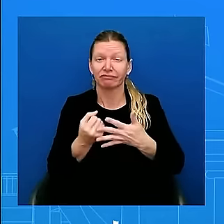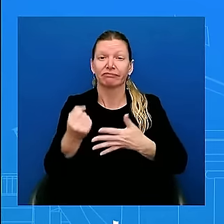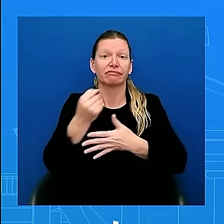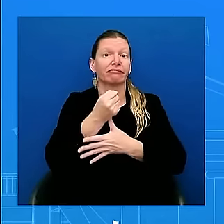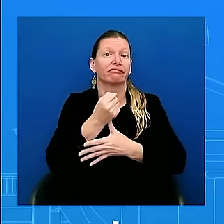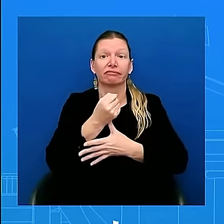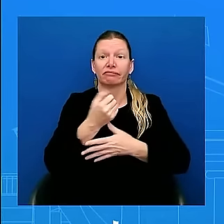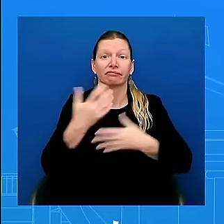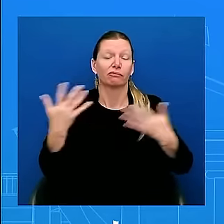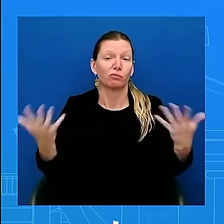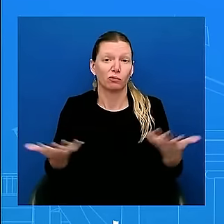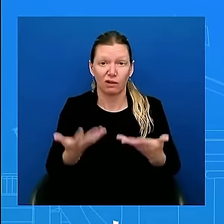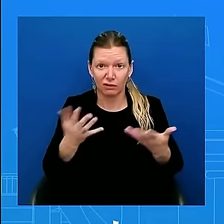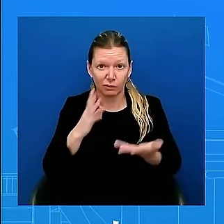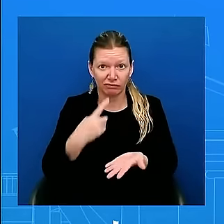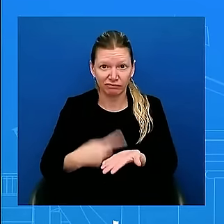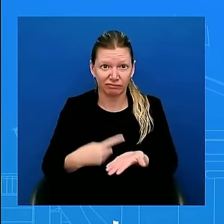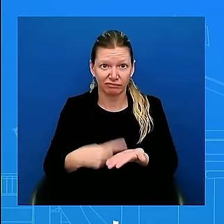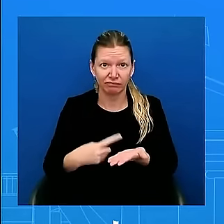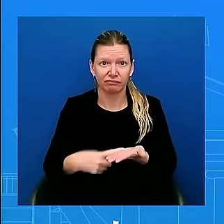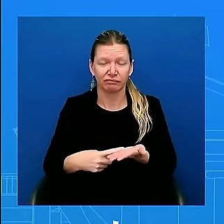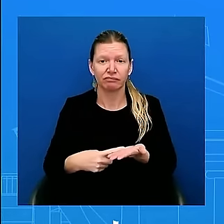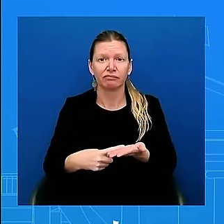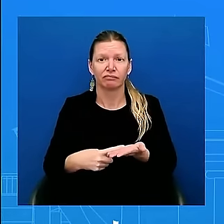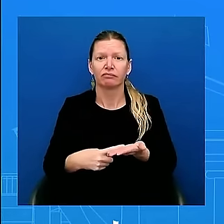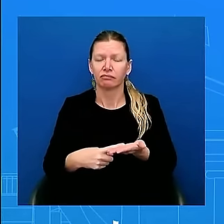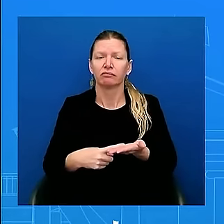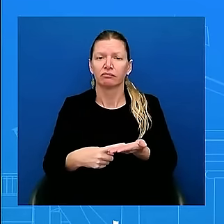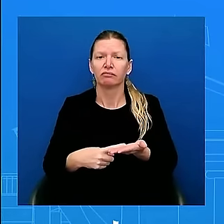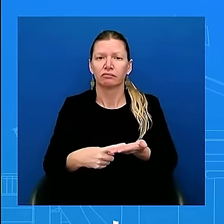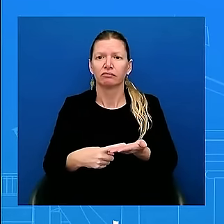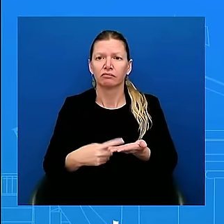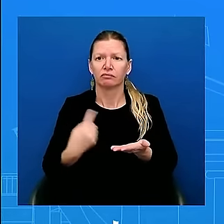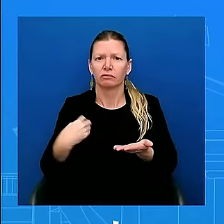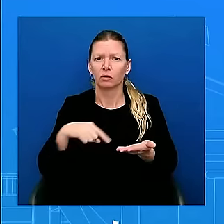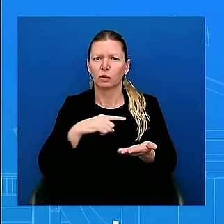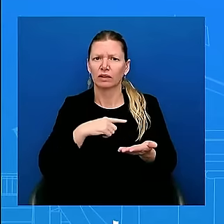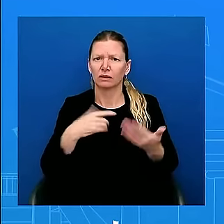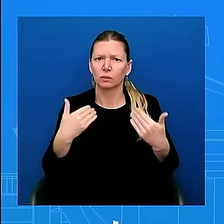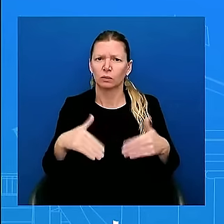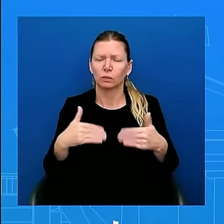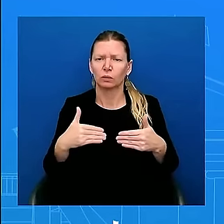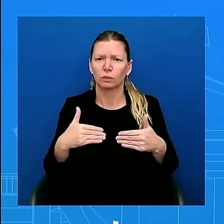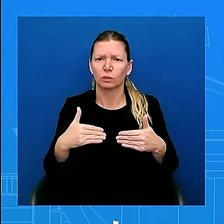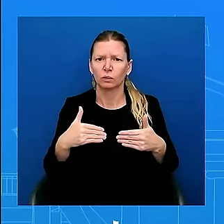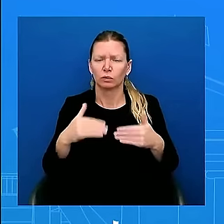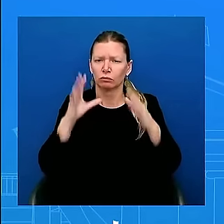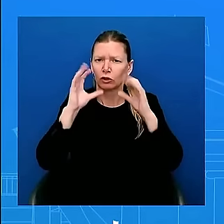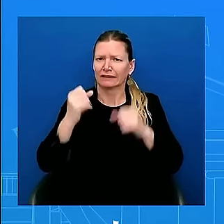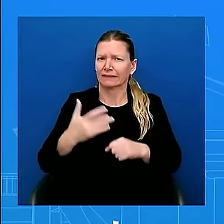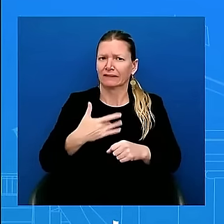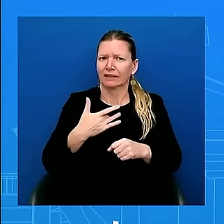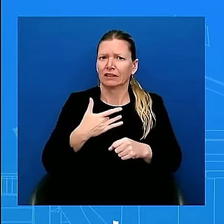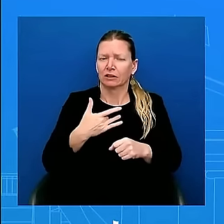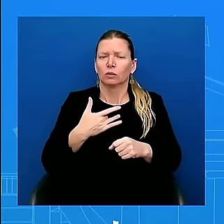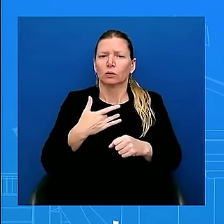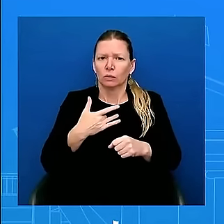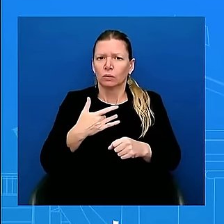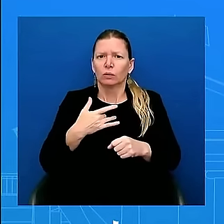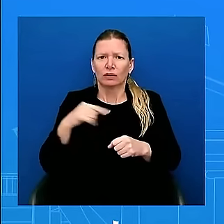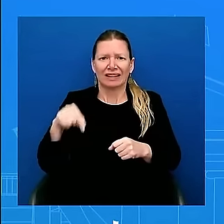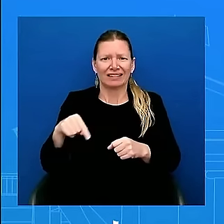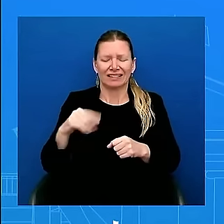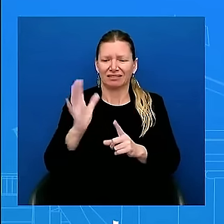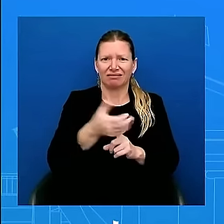how deeply and how strongly the President feels, we feel, that we've got to get this hostage deal in place so we can get a ceasefire